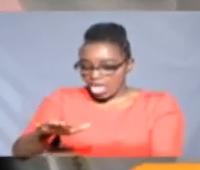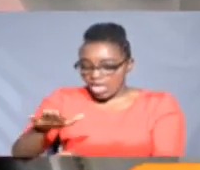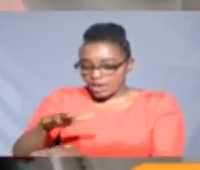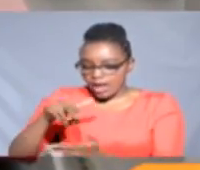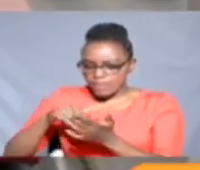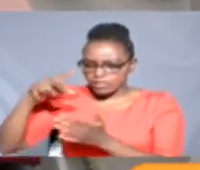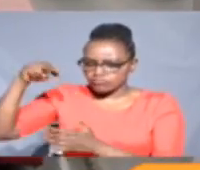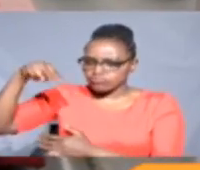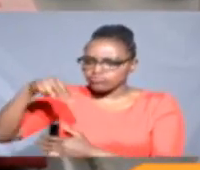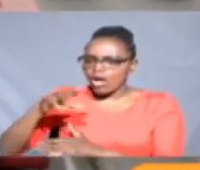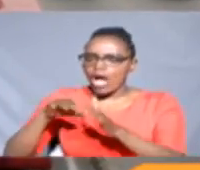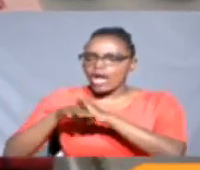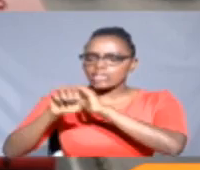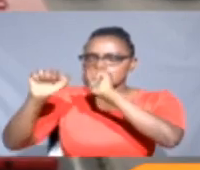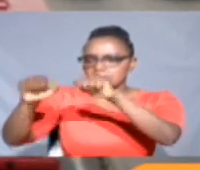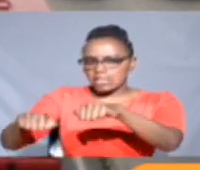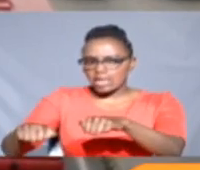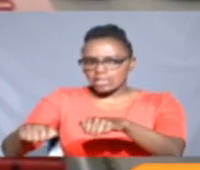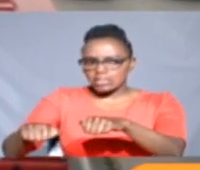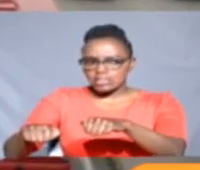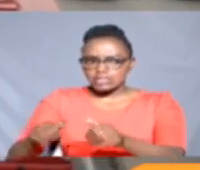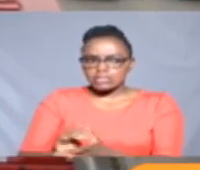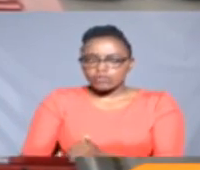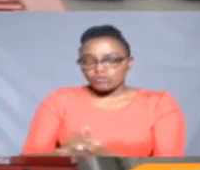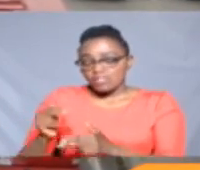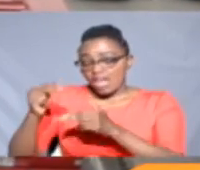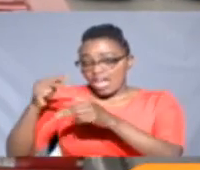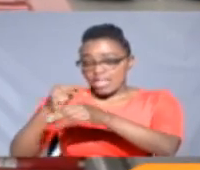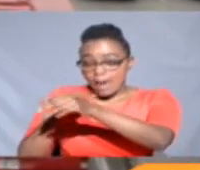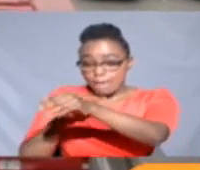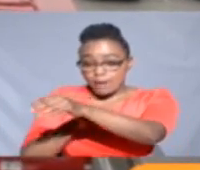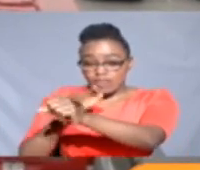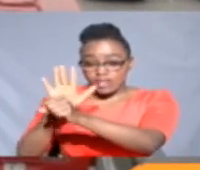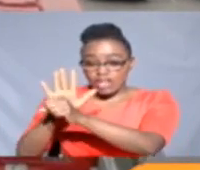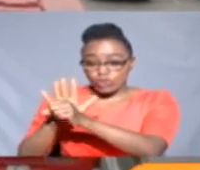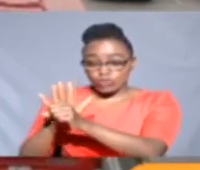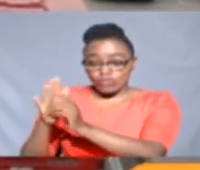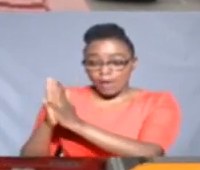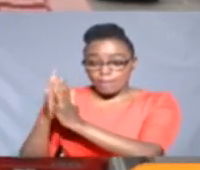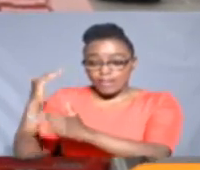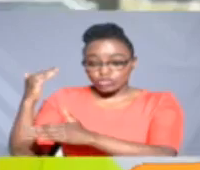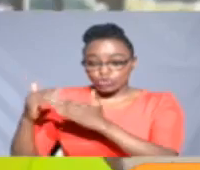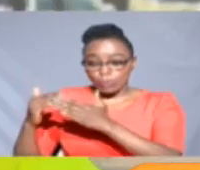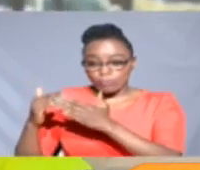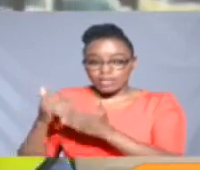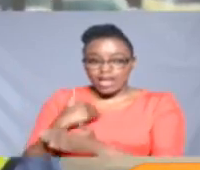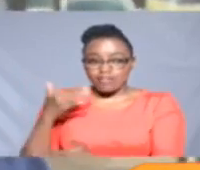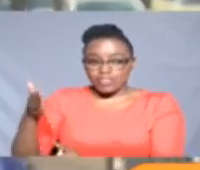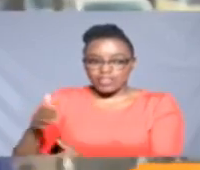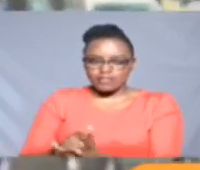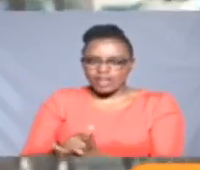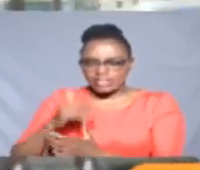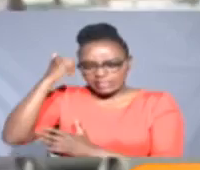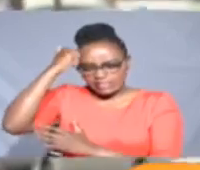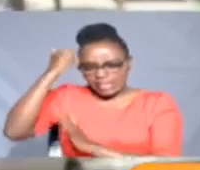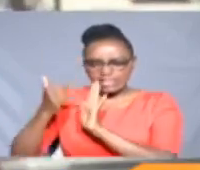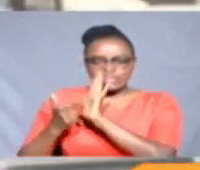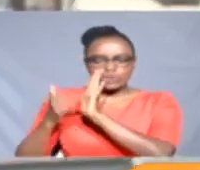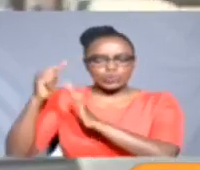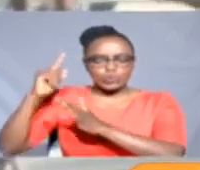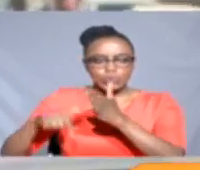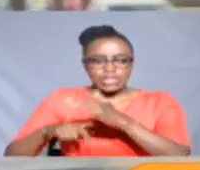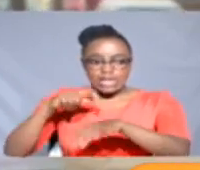So it will be accessed over the overhead bridges in most of the bus stops that we are doing. Studies have indicated